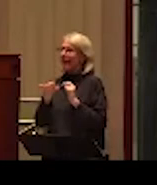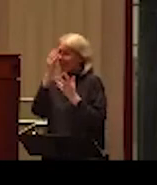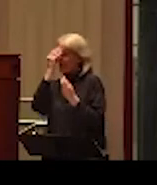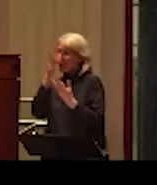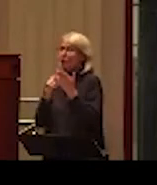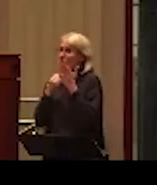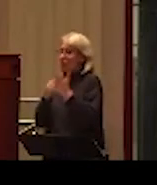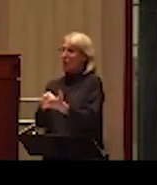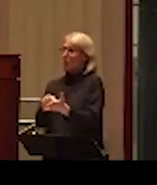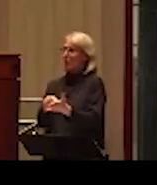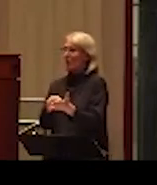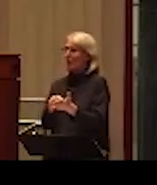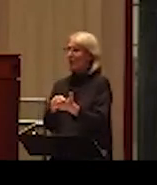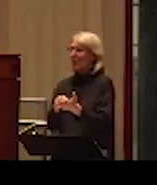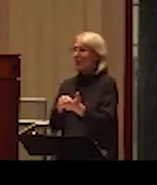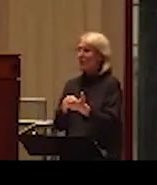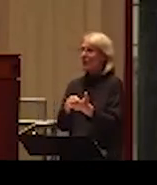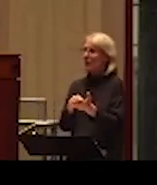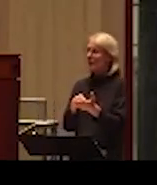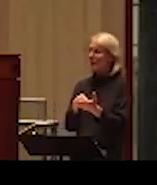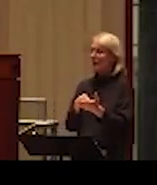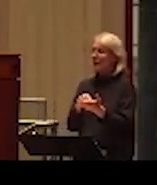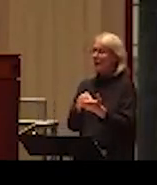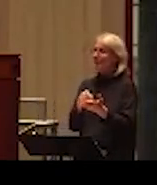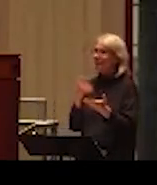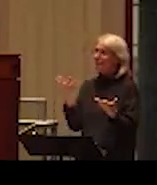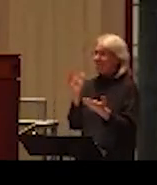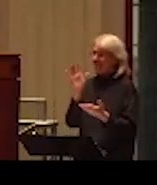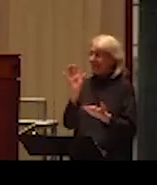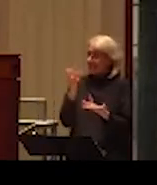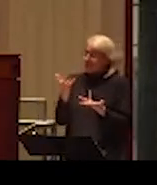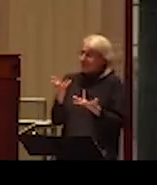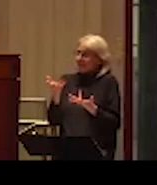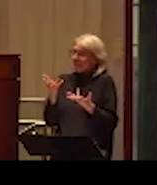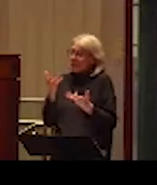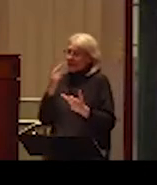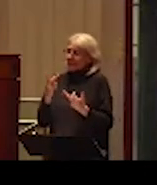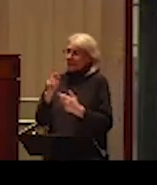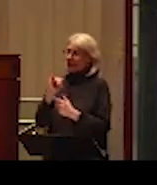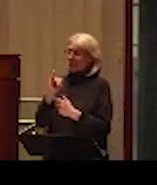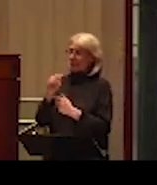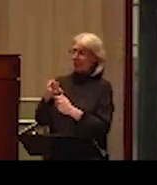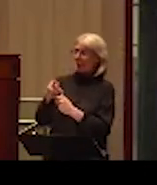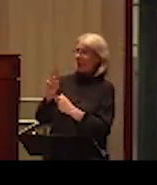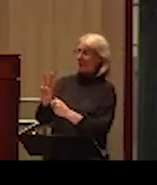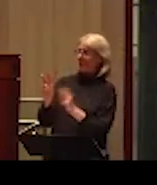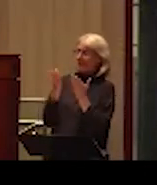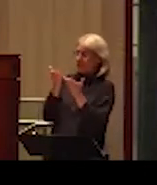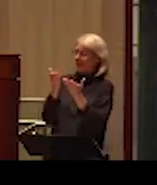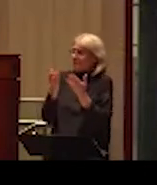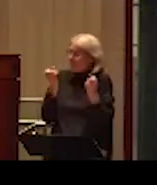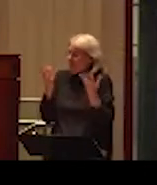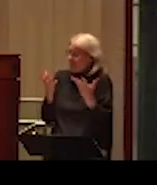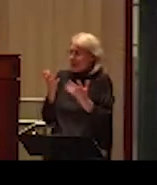It is a case that will be a turning point in actually now a discussion on intimate partner violence because it has demonstrated many myths